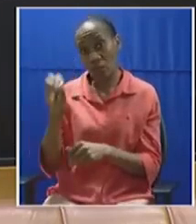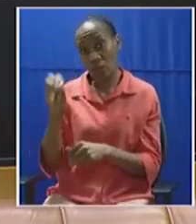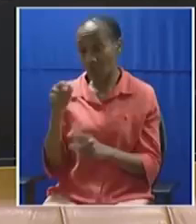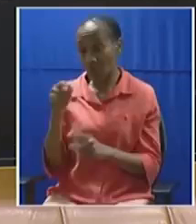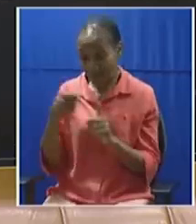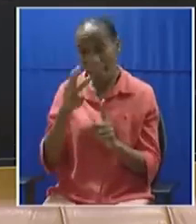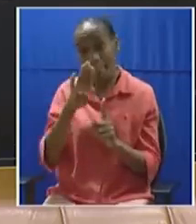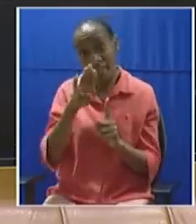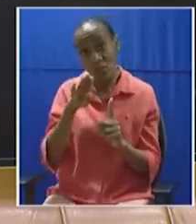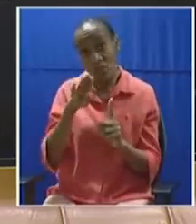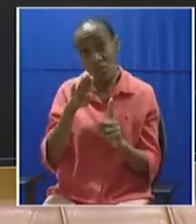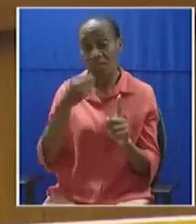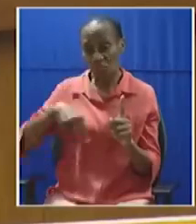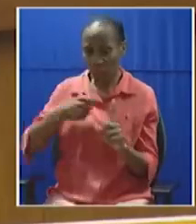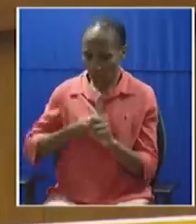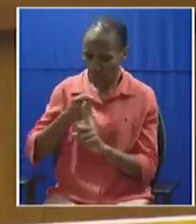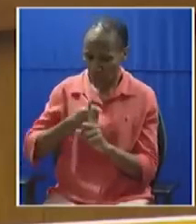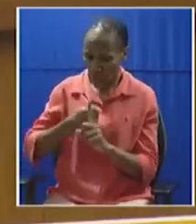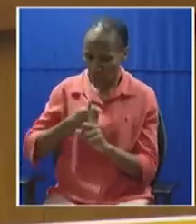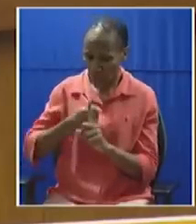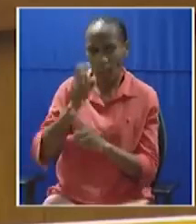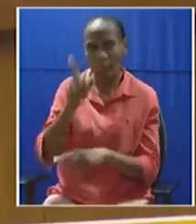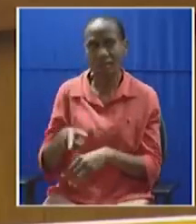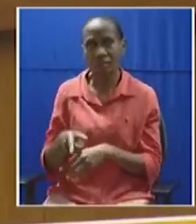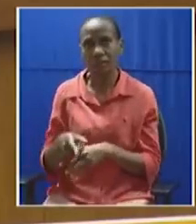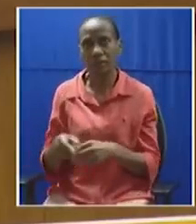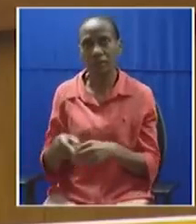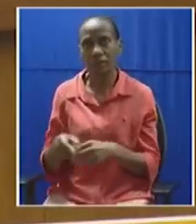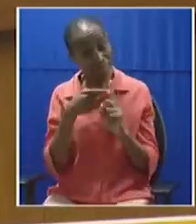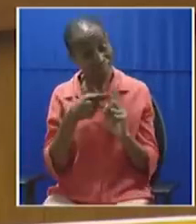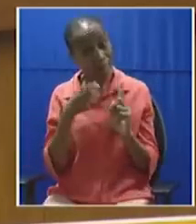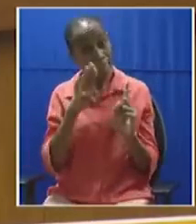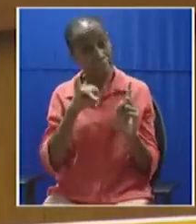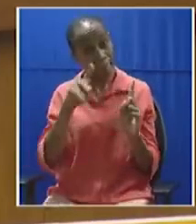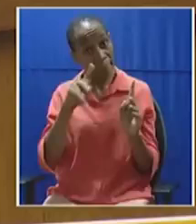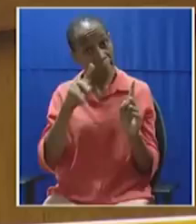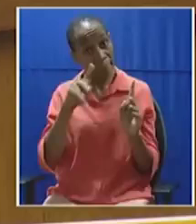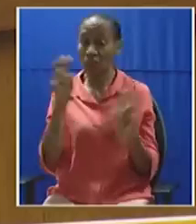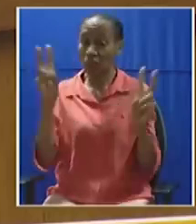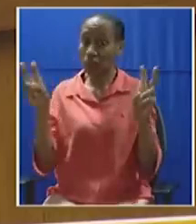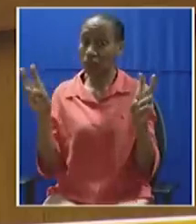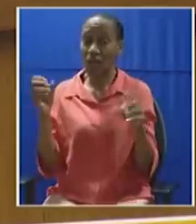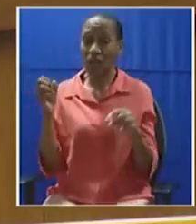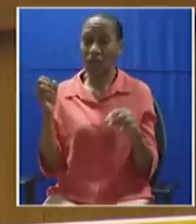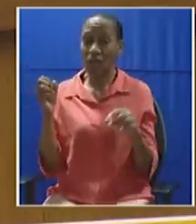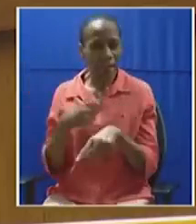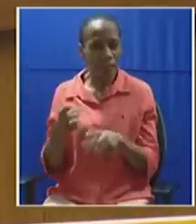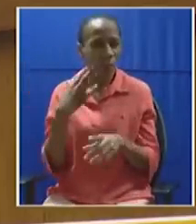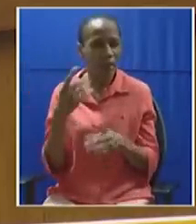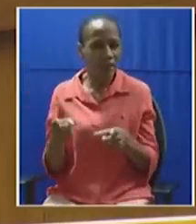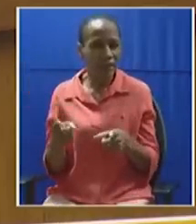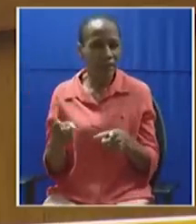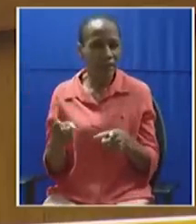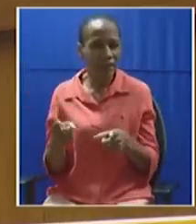the struggle and said that, and I quote, in case of danger or